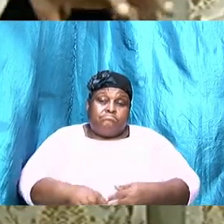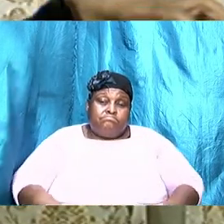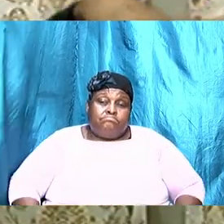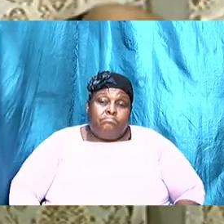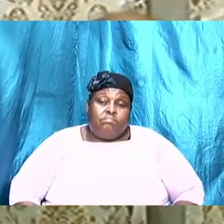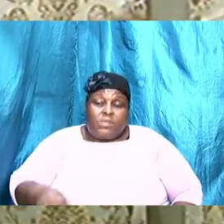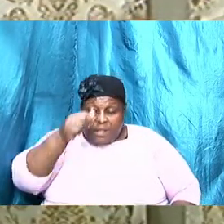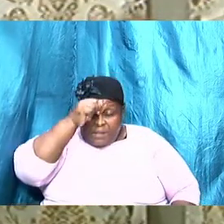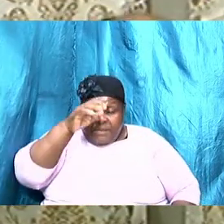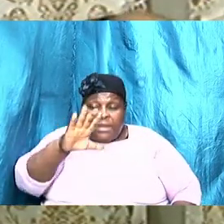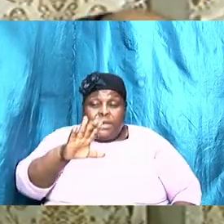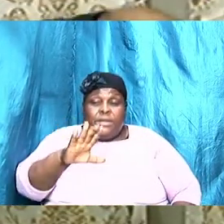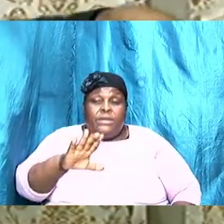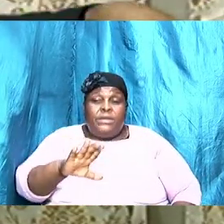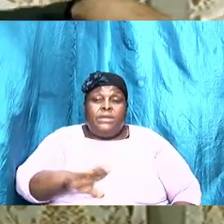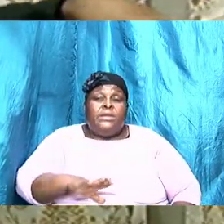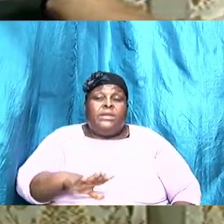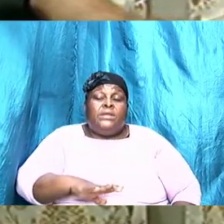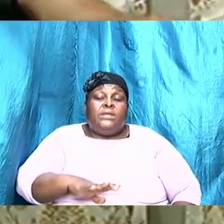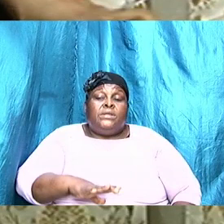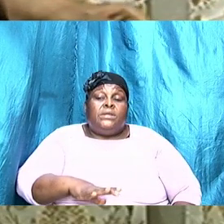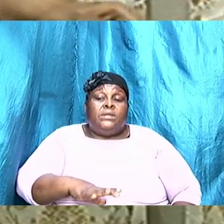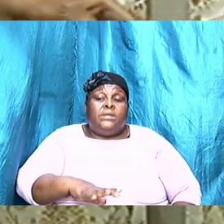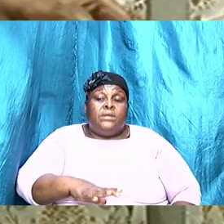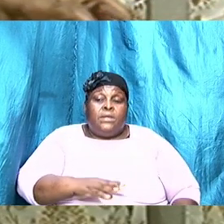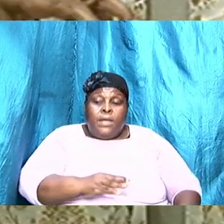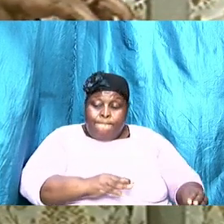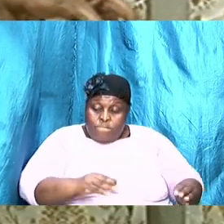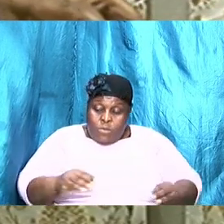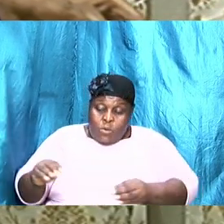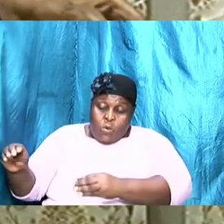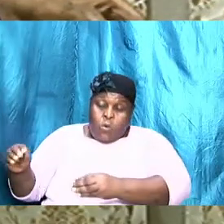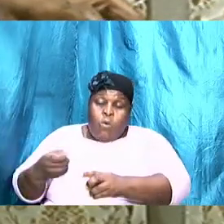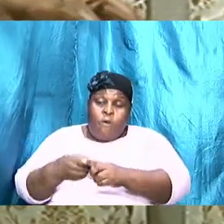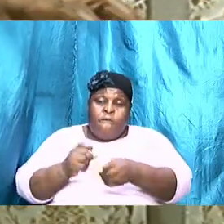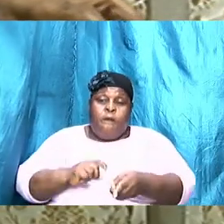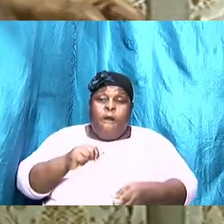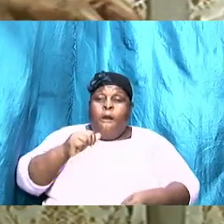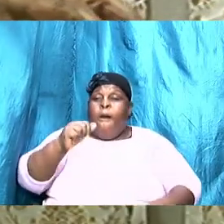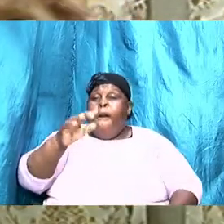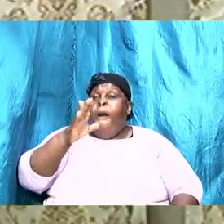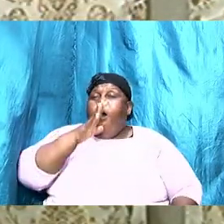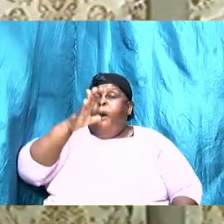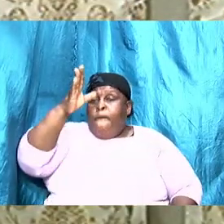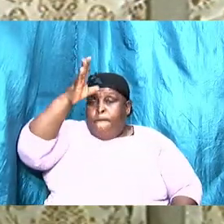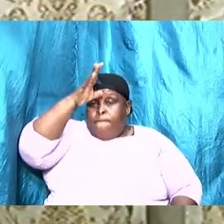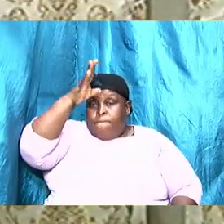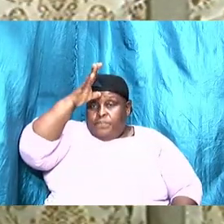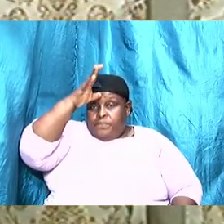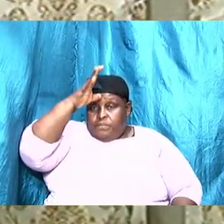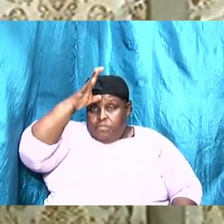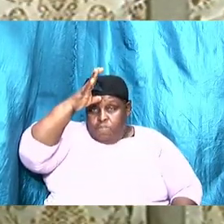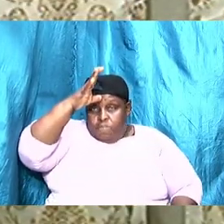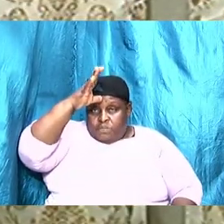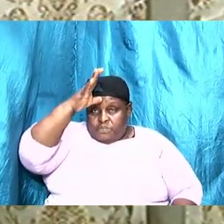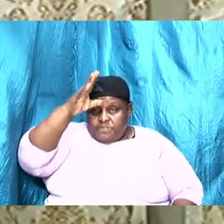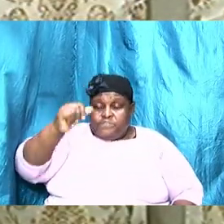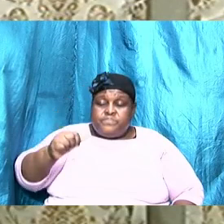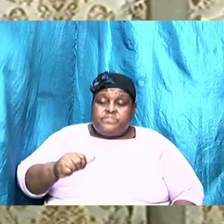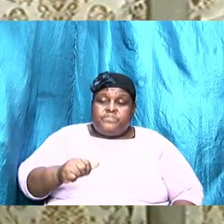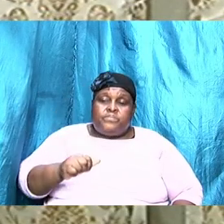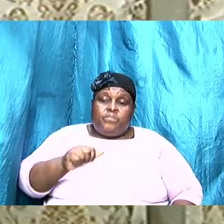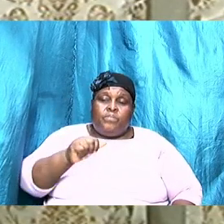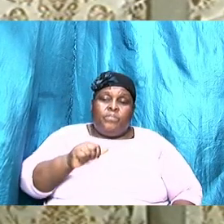the man is going to move from his mother and his father father meaning source and he now